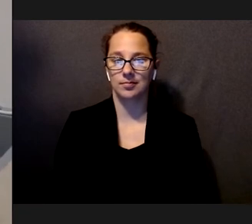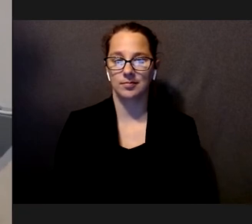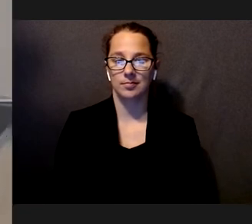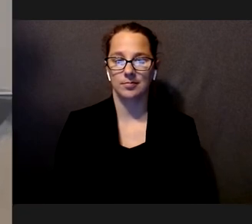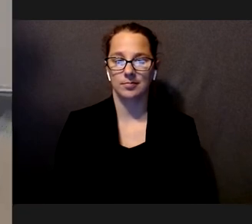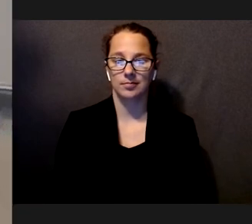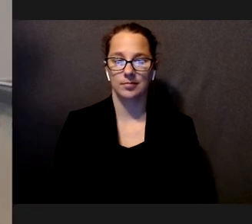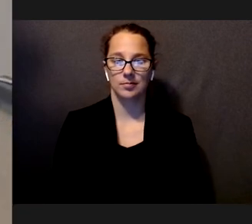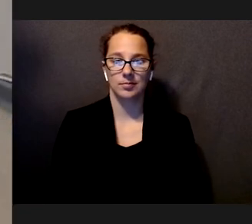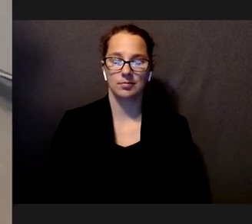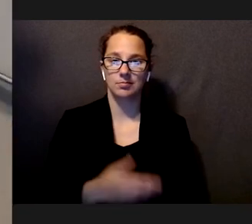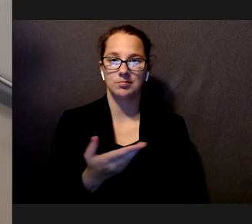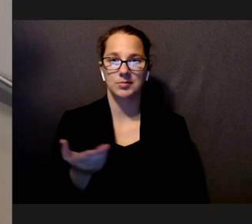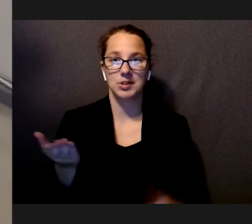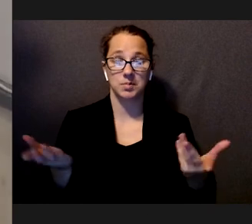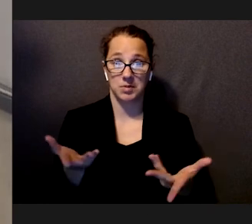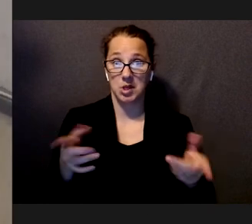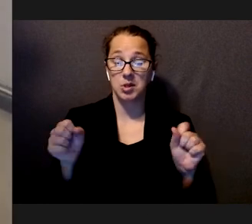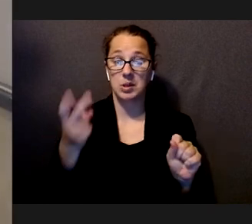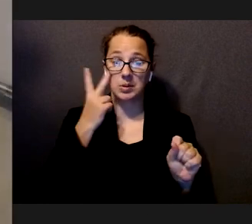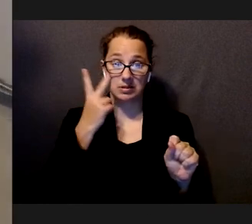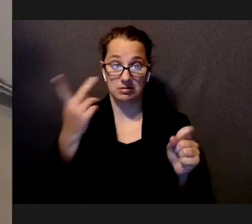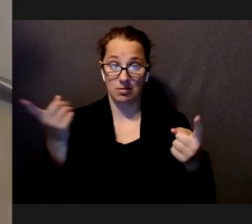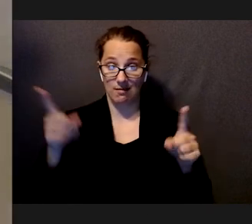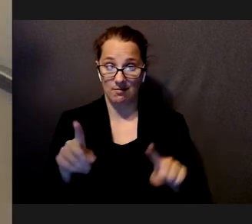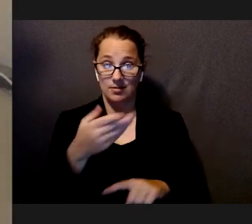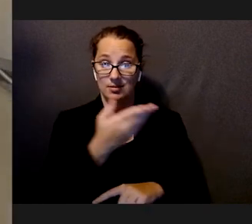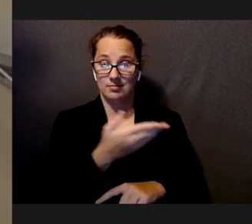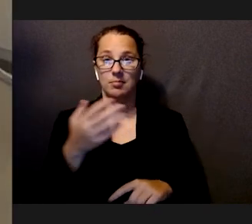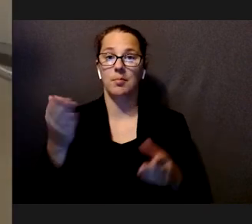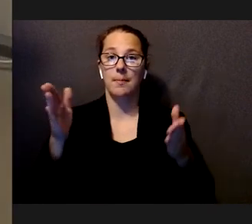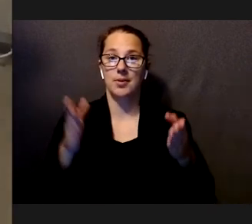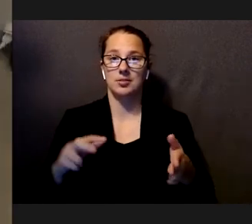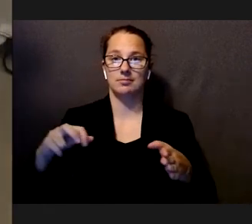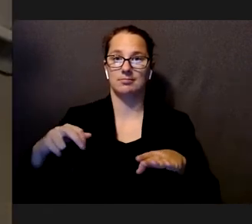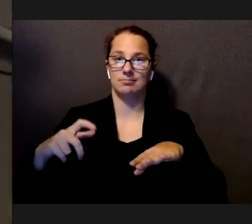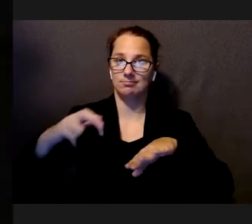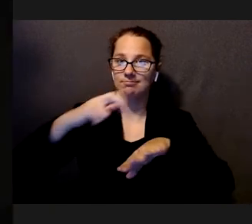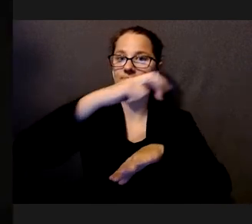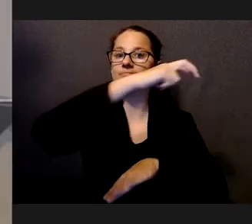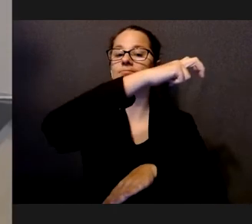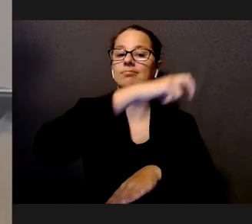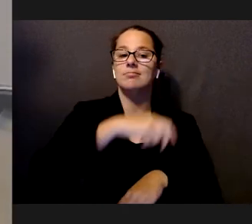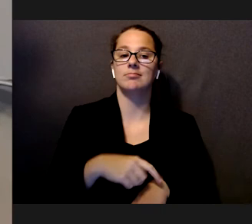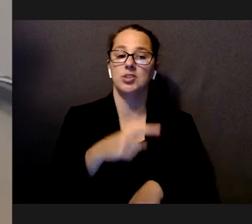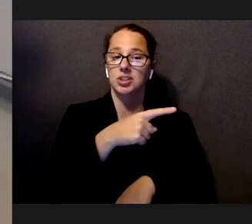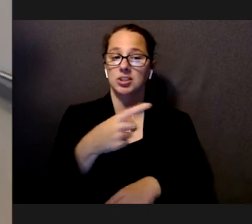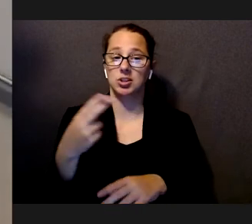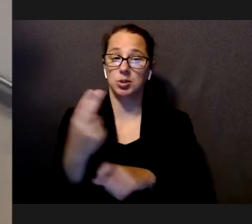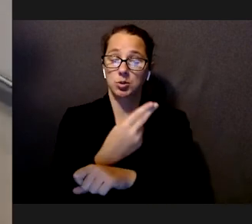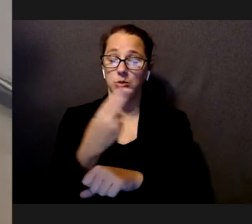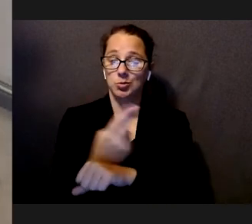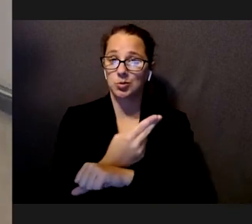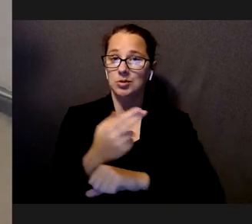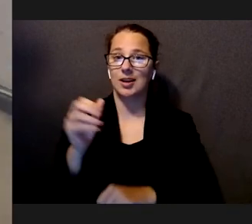So, here's someone walking up the stairs, and she is